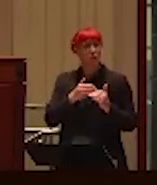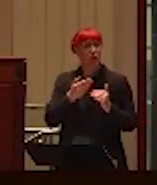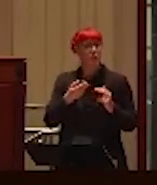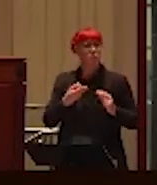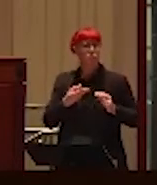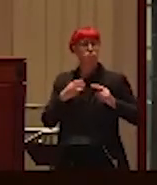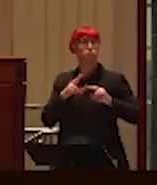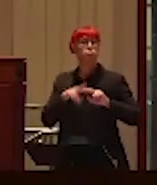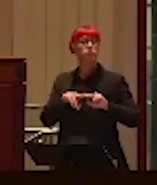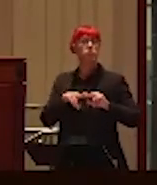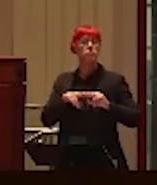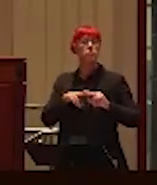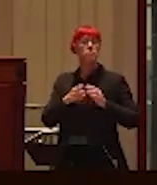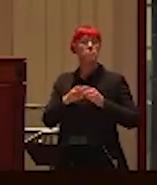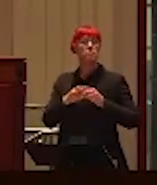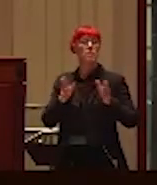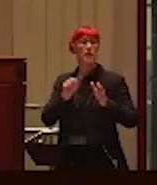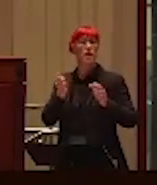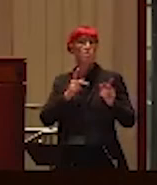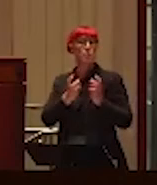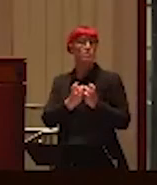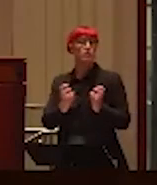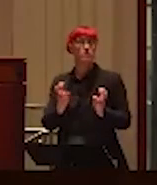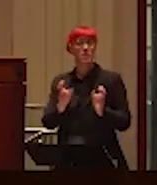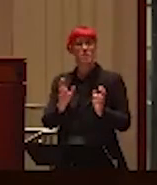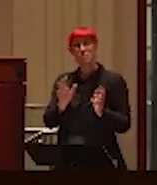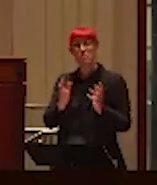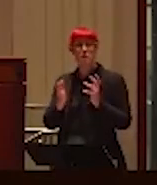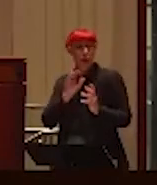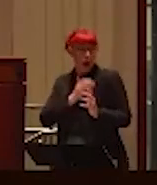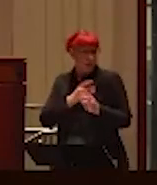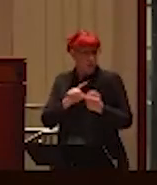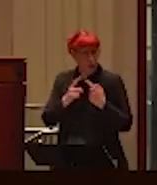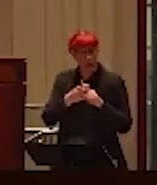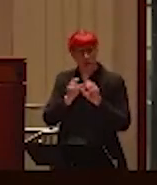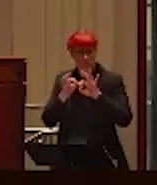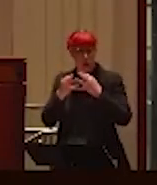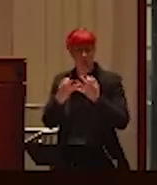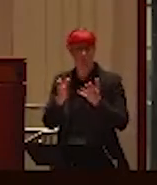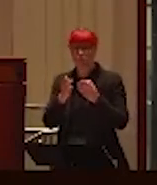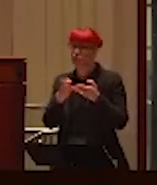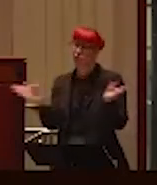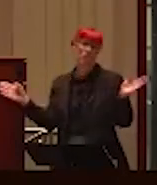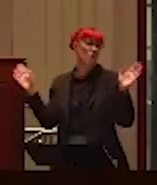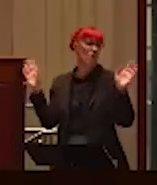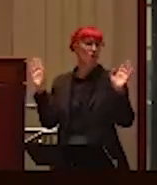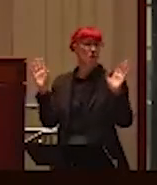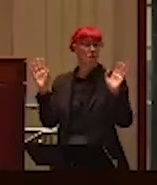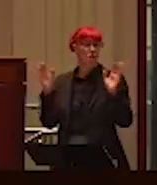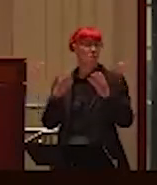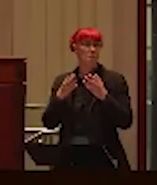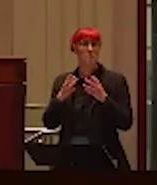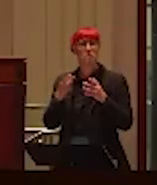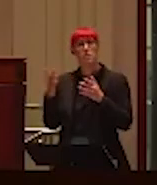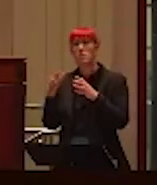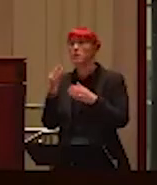was that she would do it in public and not necessarily around people that we know, but just generally sort of things. would say things to